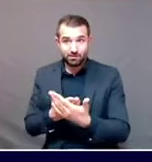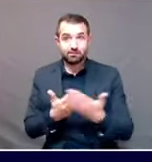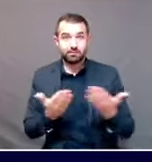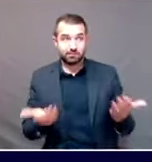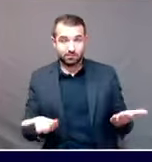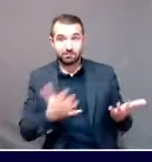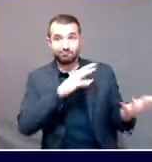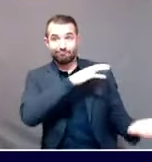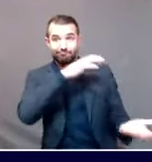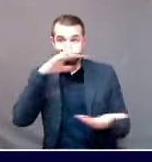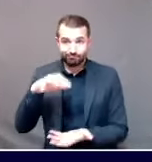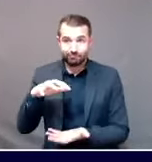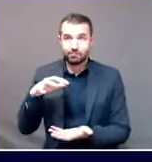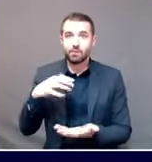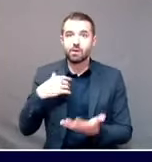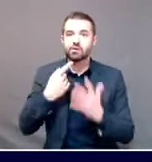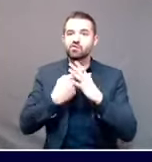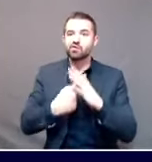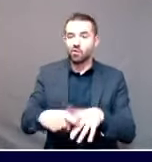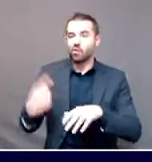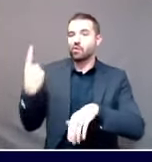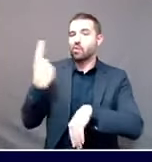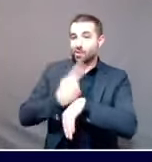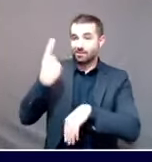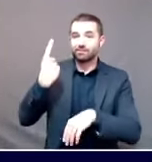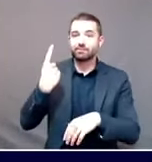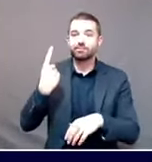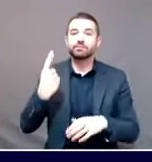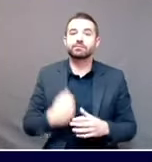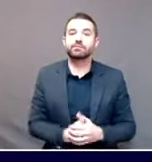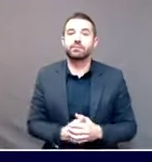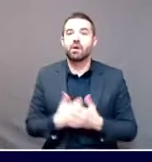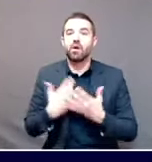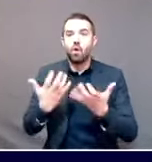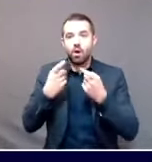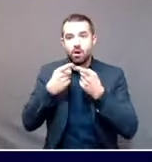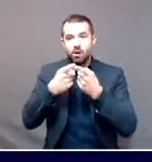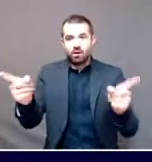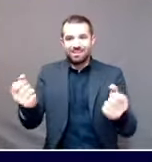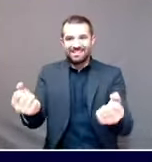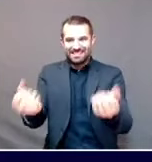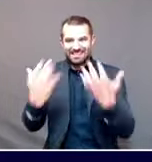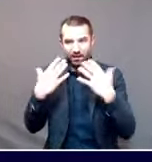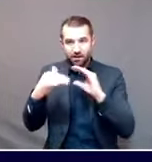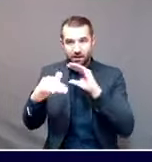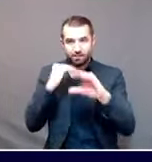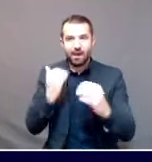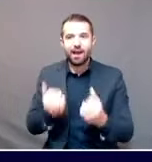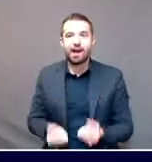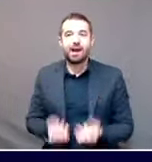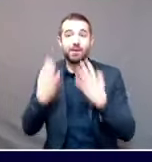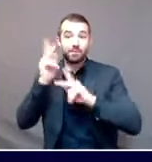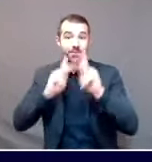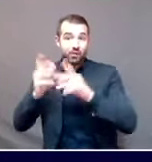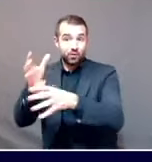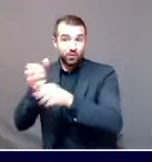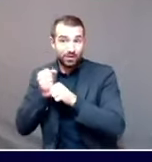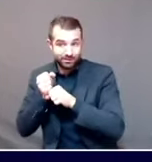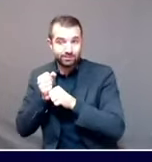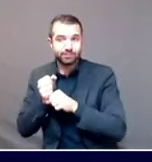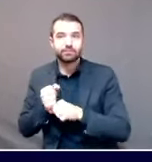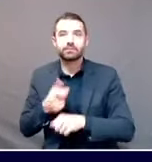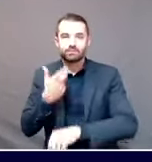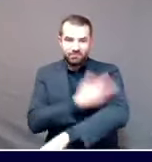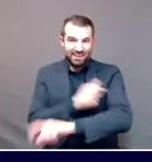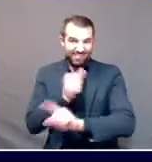the answers to two questions. Who do, how many people did we vaccinate yesterday? And more importantly, were they the right people?